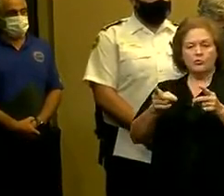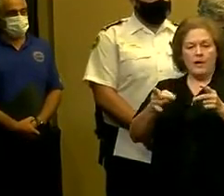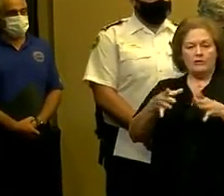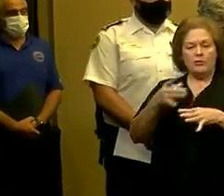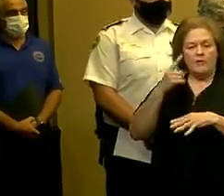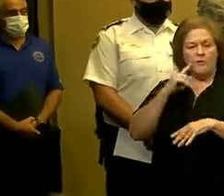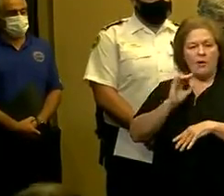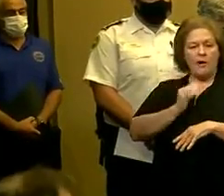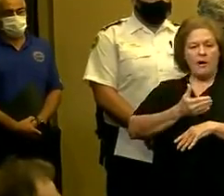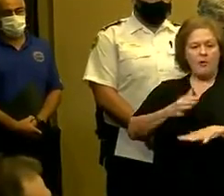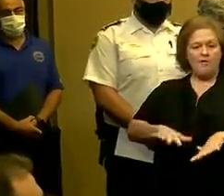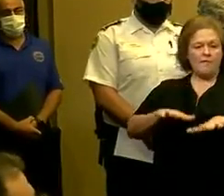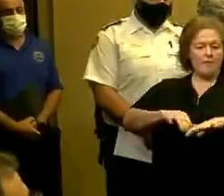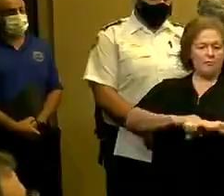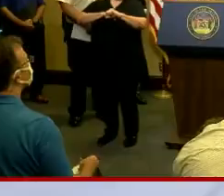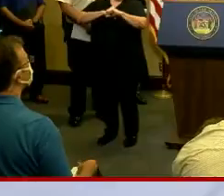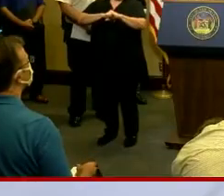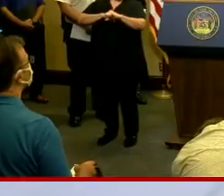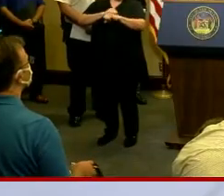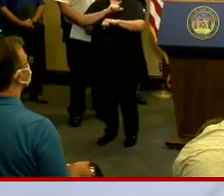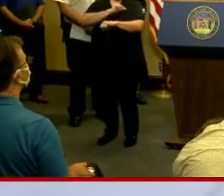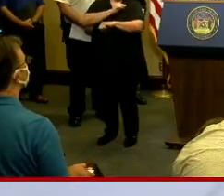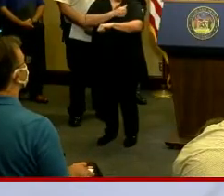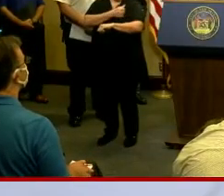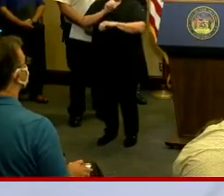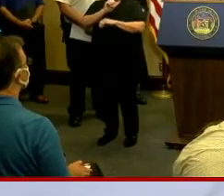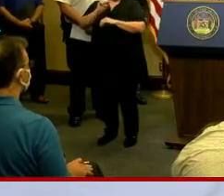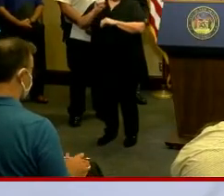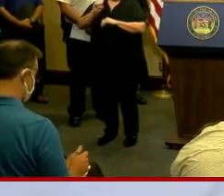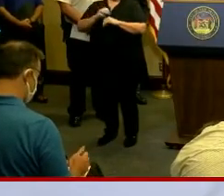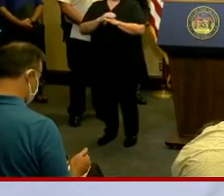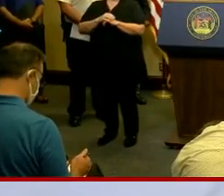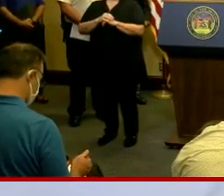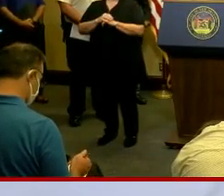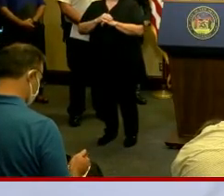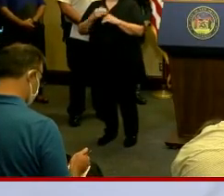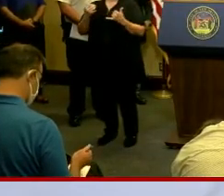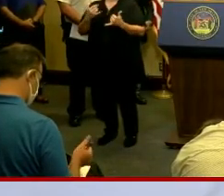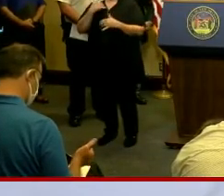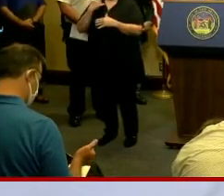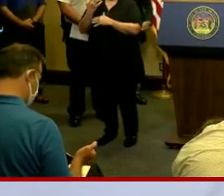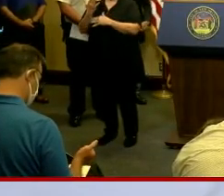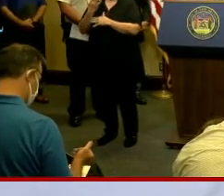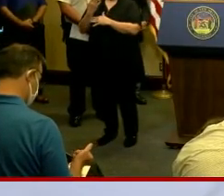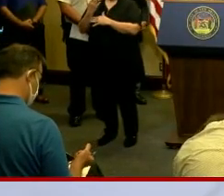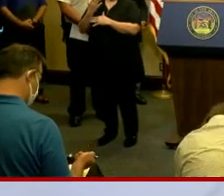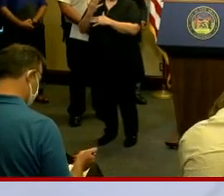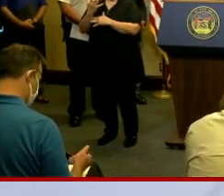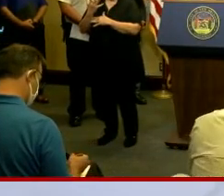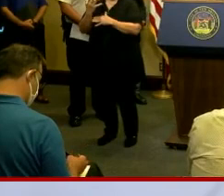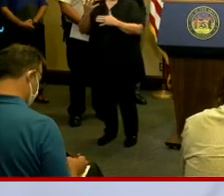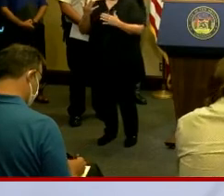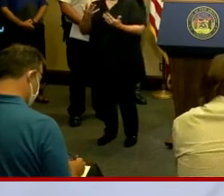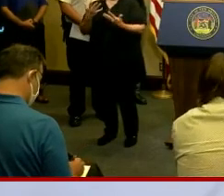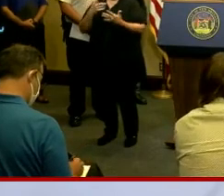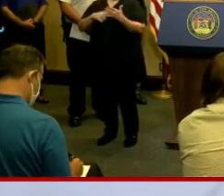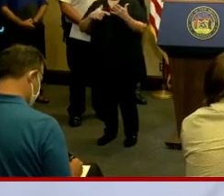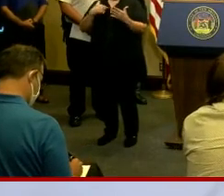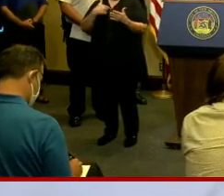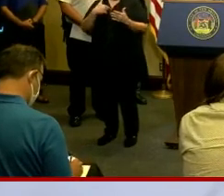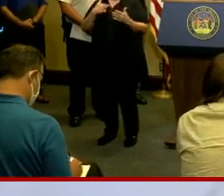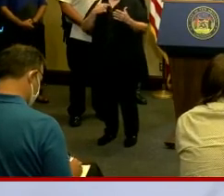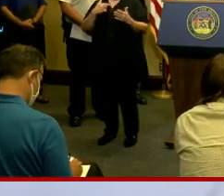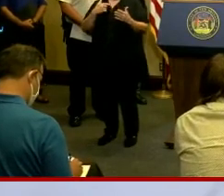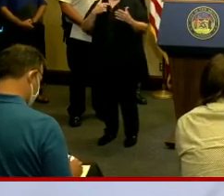for our Flood Protection Authority East. So this morning, what we're going to